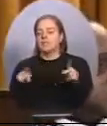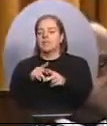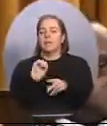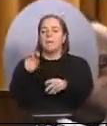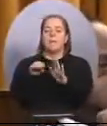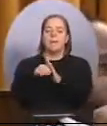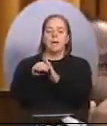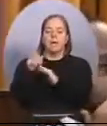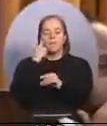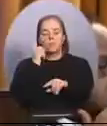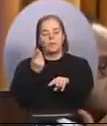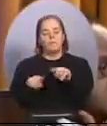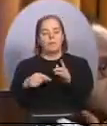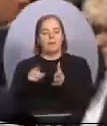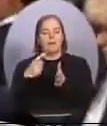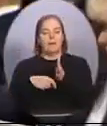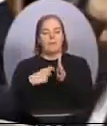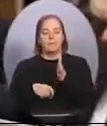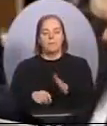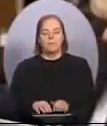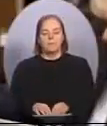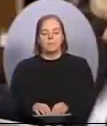La Madame la Ministre de Revenu National.